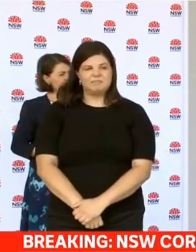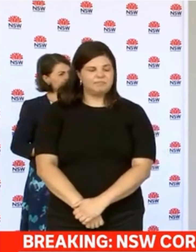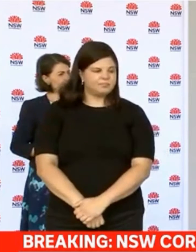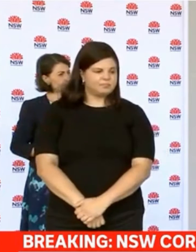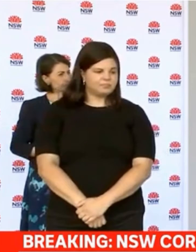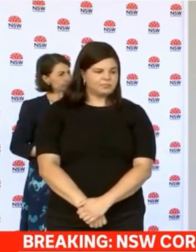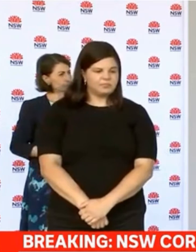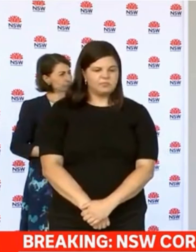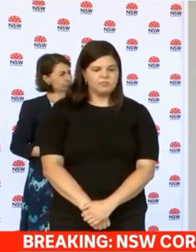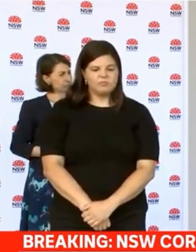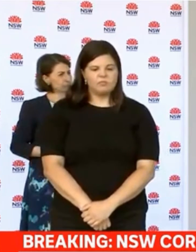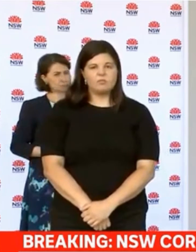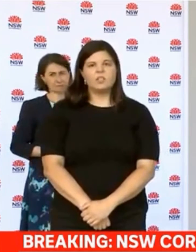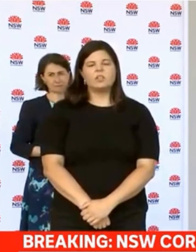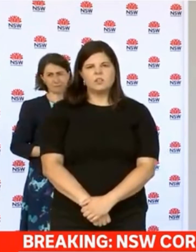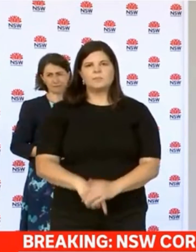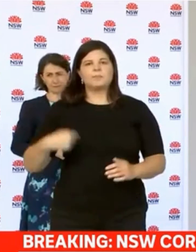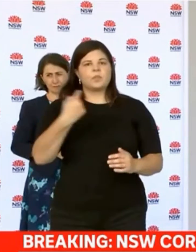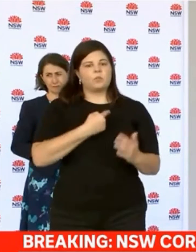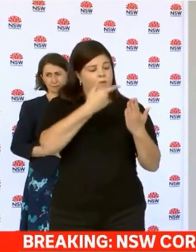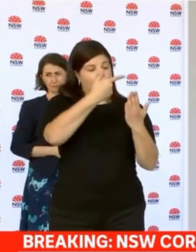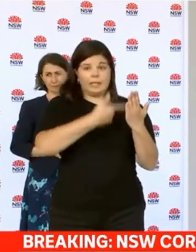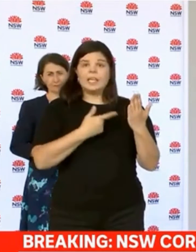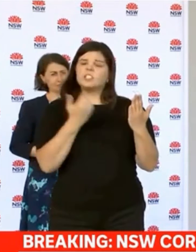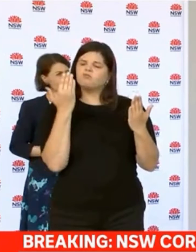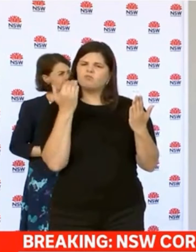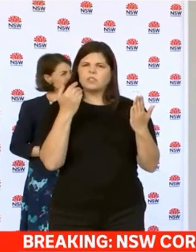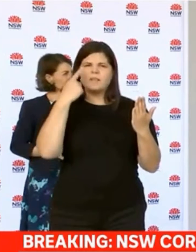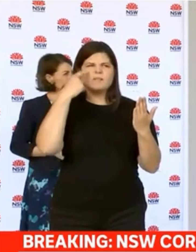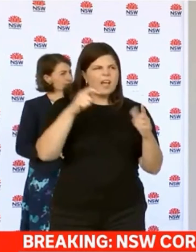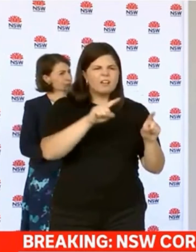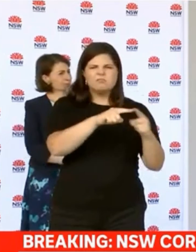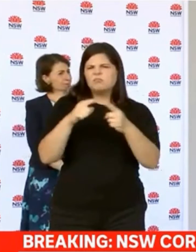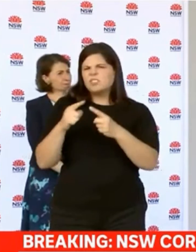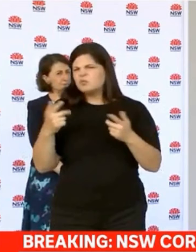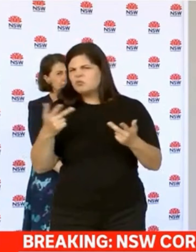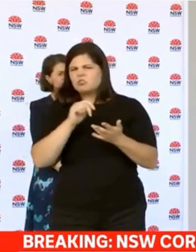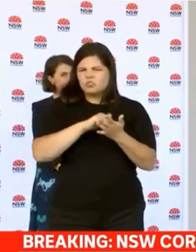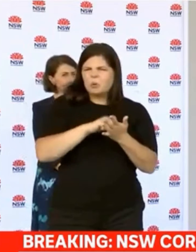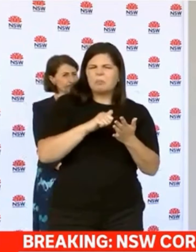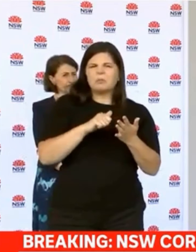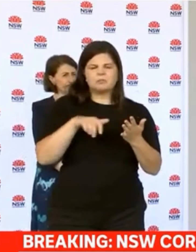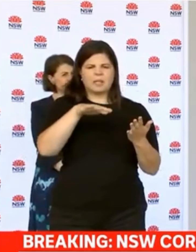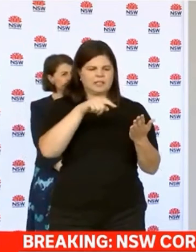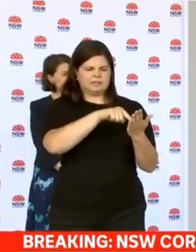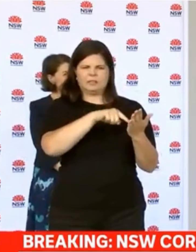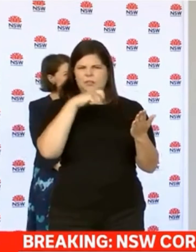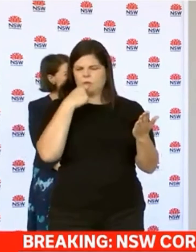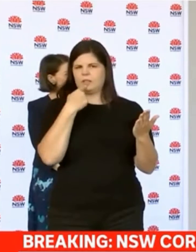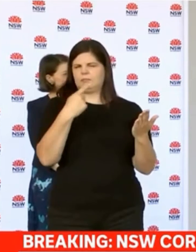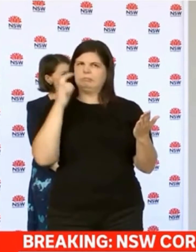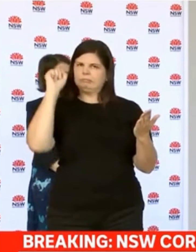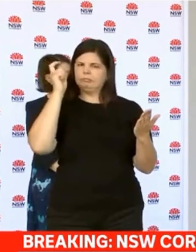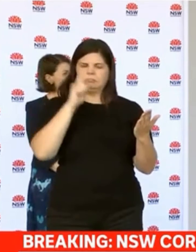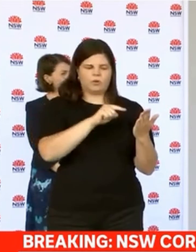There are a number of venues of concern that we've highlighted in the last day. I'd like to just highlight a few of those from last